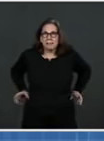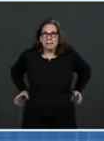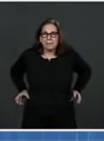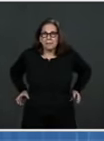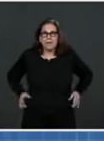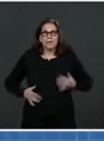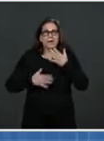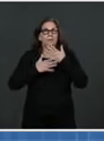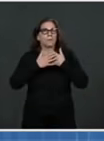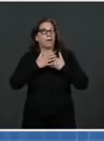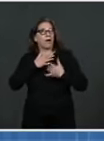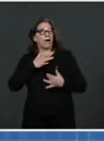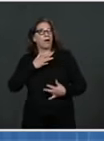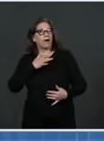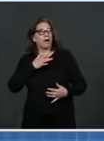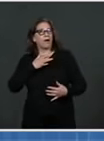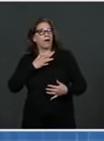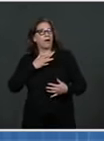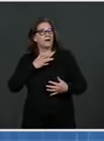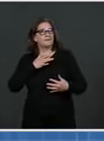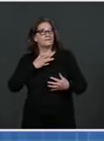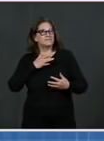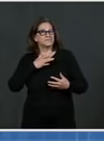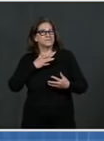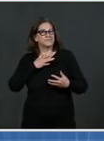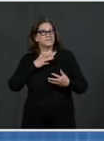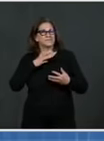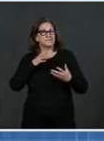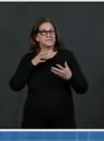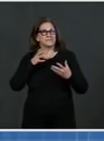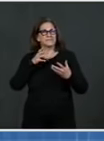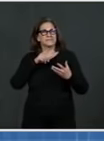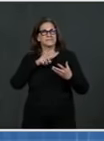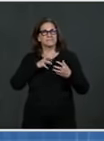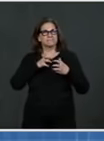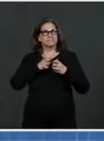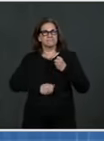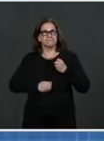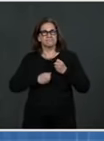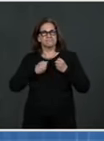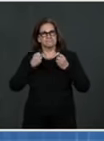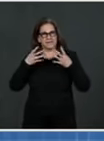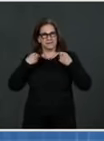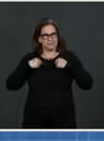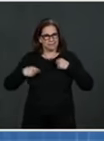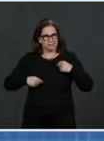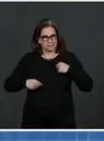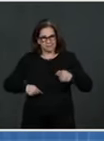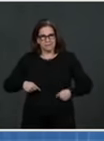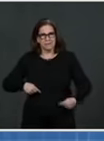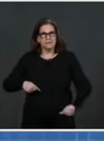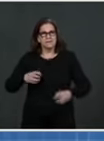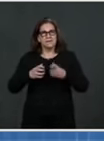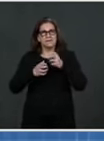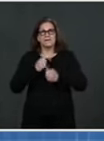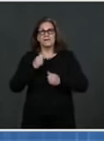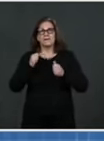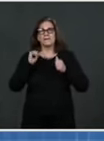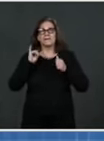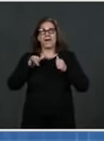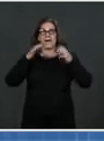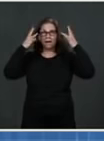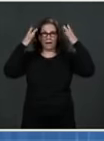line, this is a very serious disease, which has already led to the death of about 550